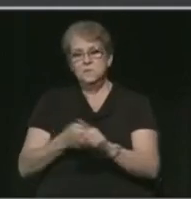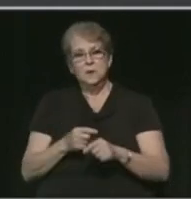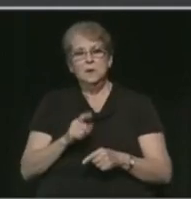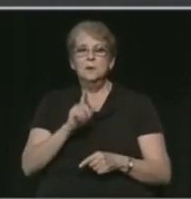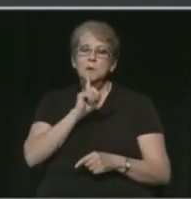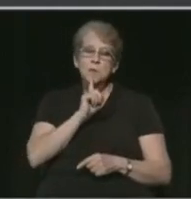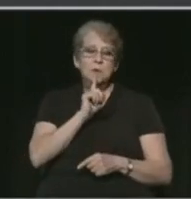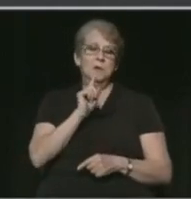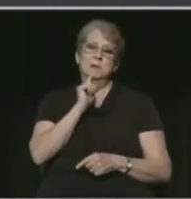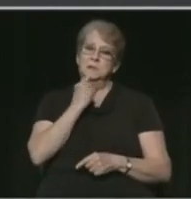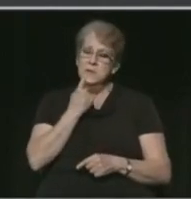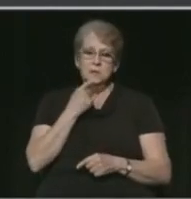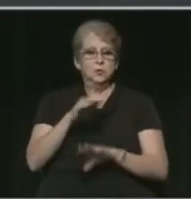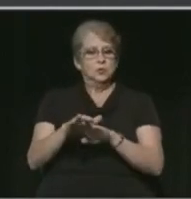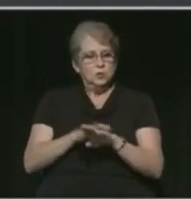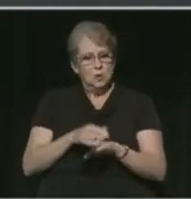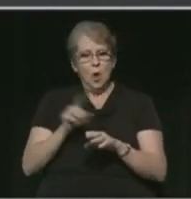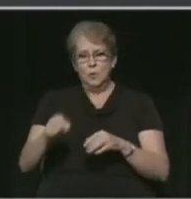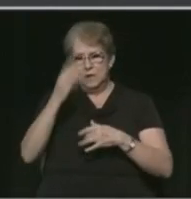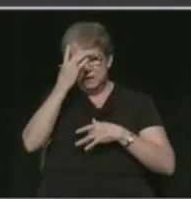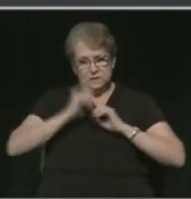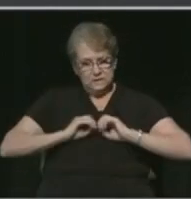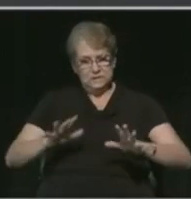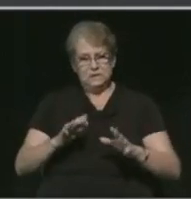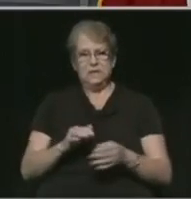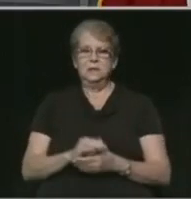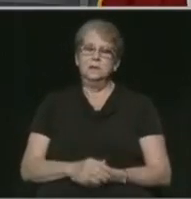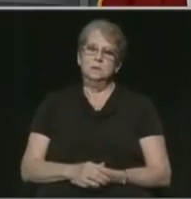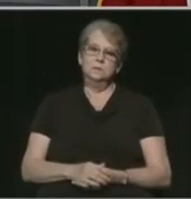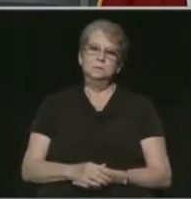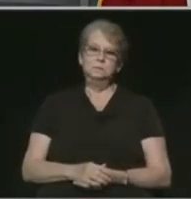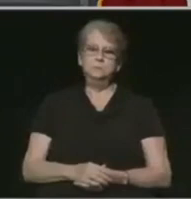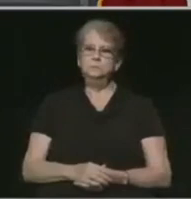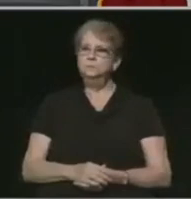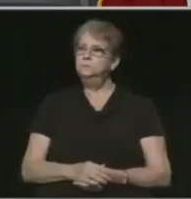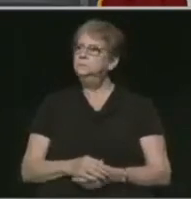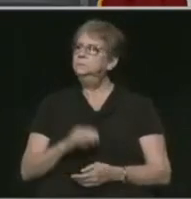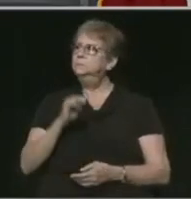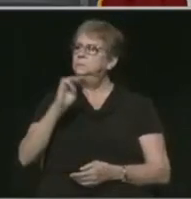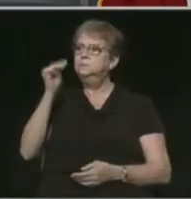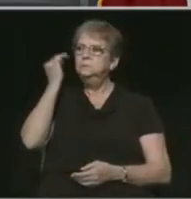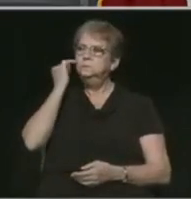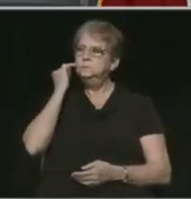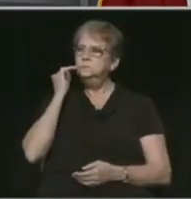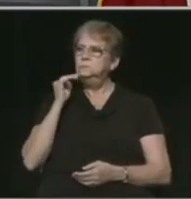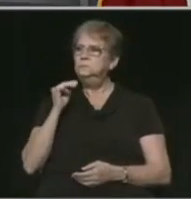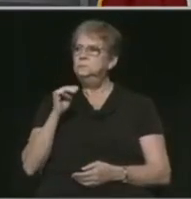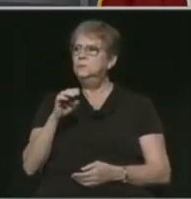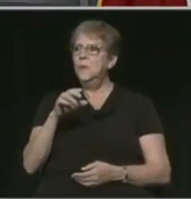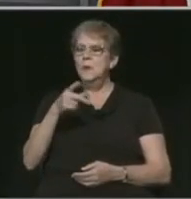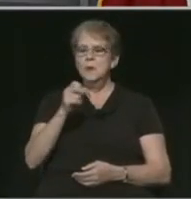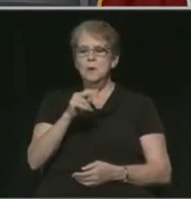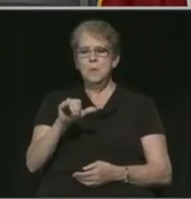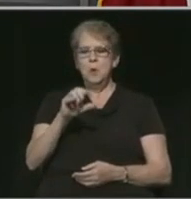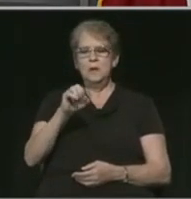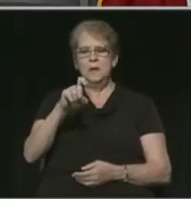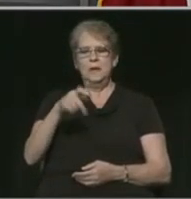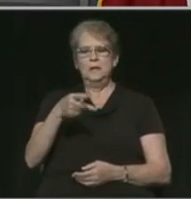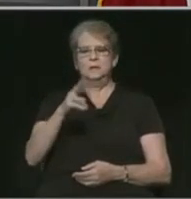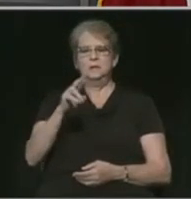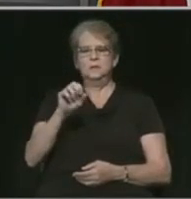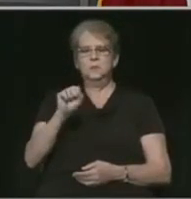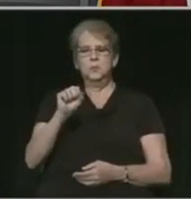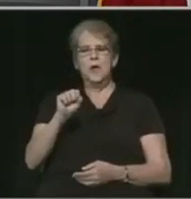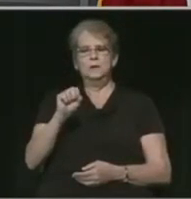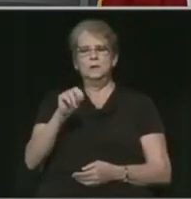it's critically important we slow the spread, and that's the point of this whole thing. Mayor Judge Sarah Klein from The Express News. So I